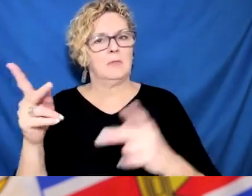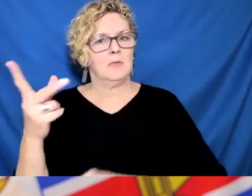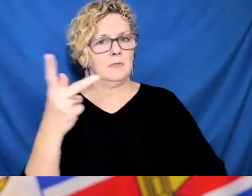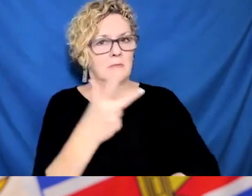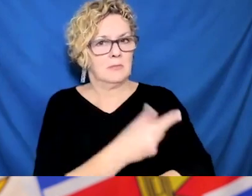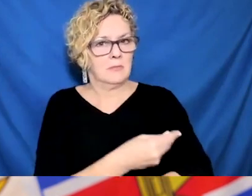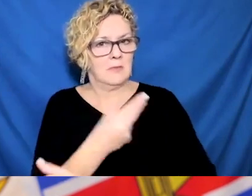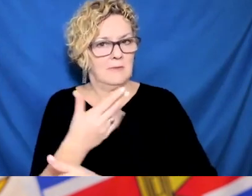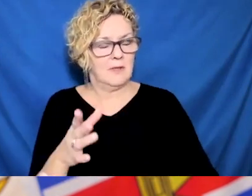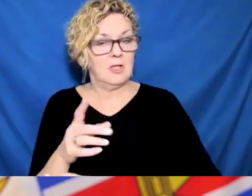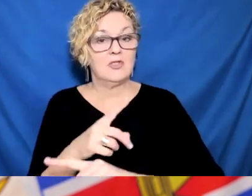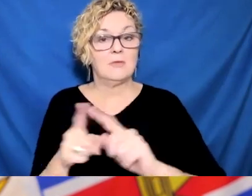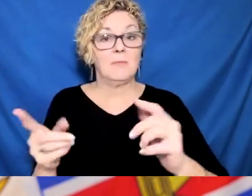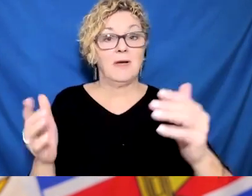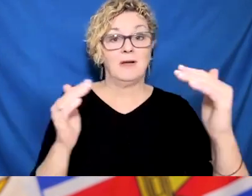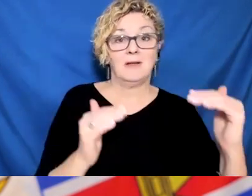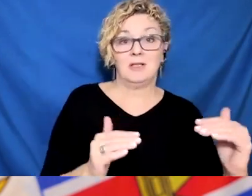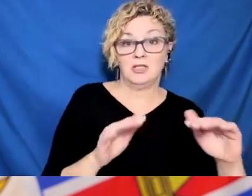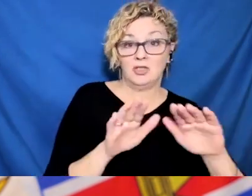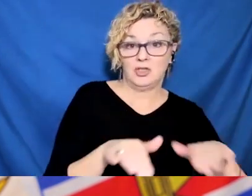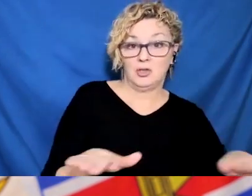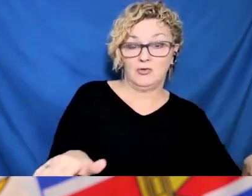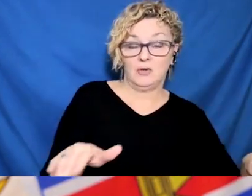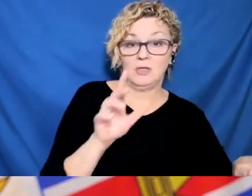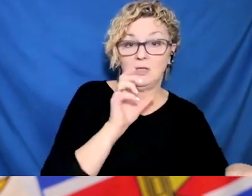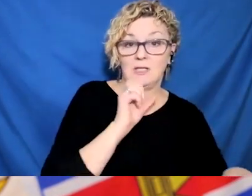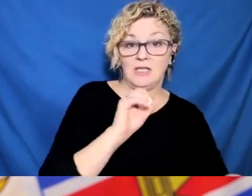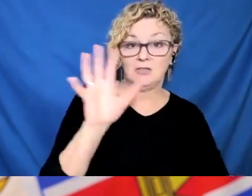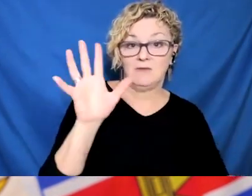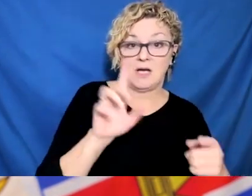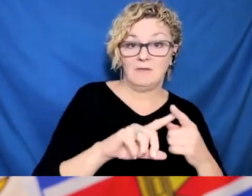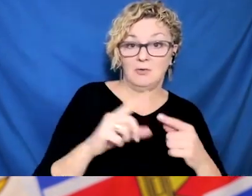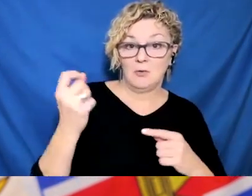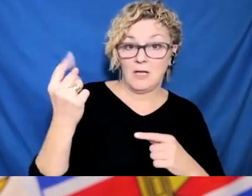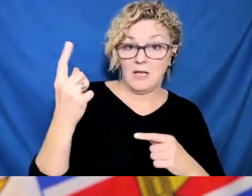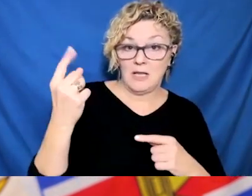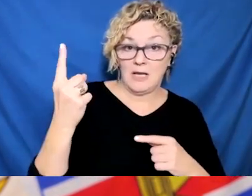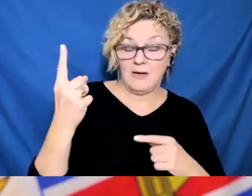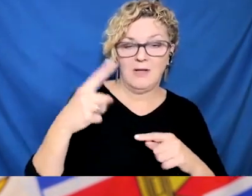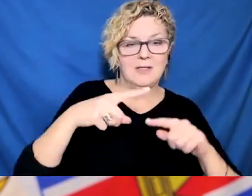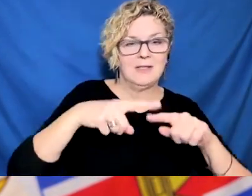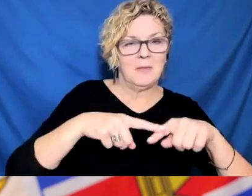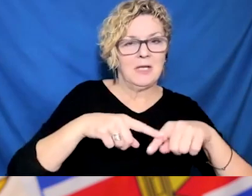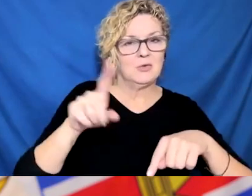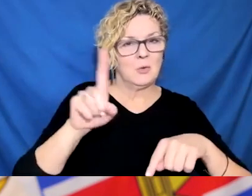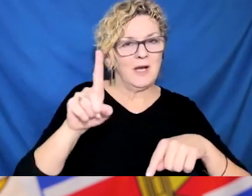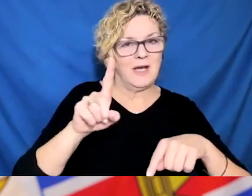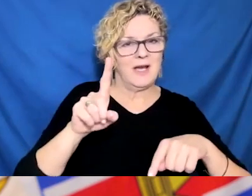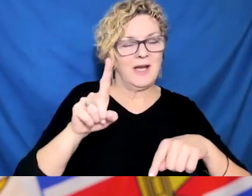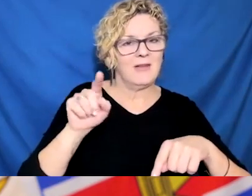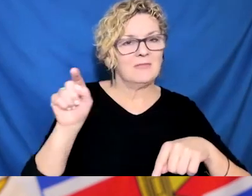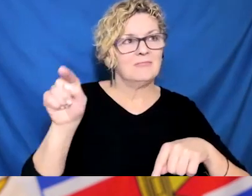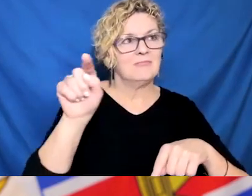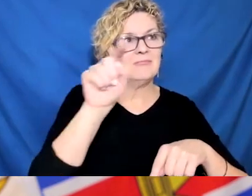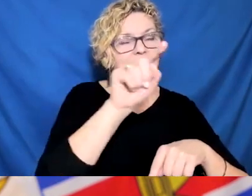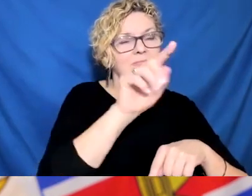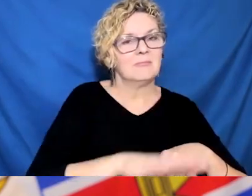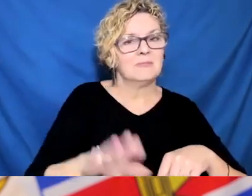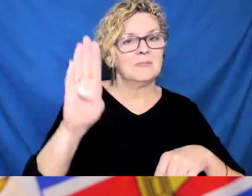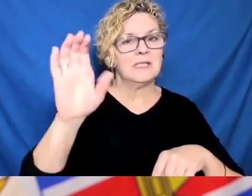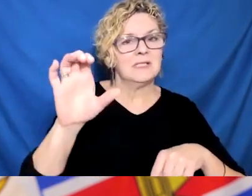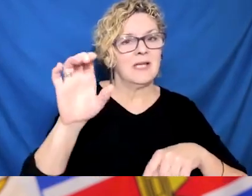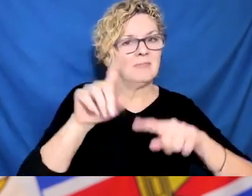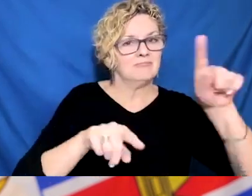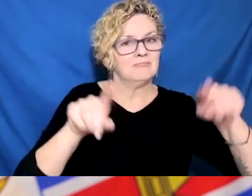tells us a couple of things. One is the importance of vaccination. We've seen that this booster dose makes a tremendous difference,